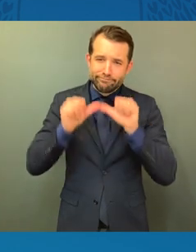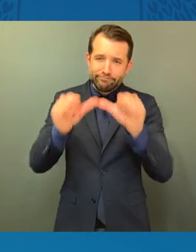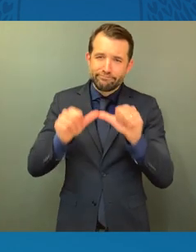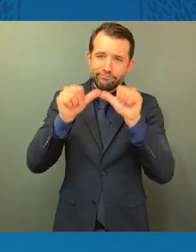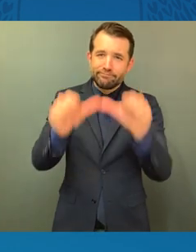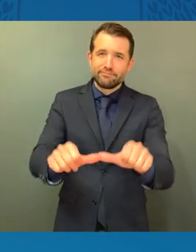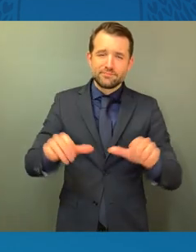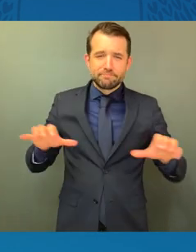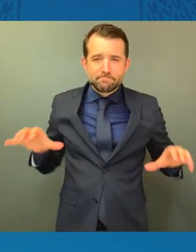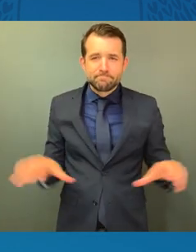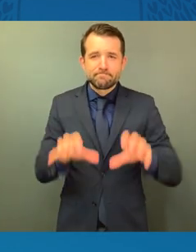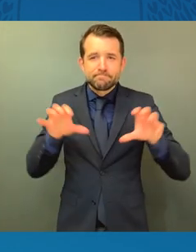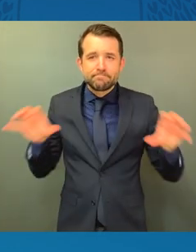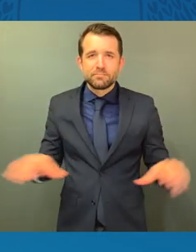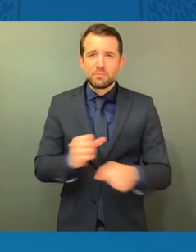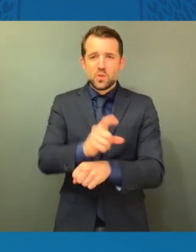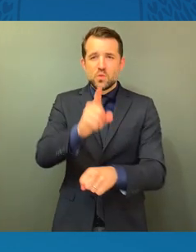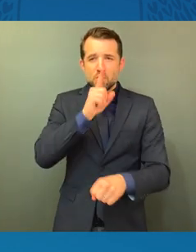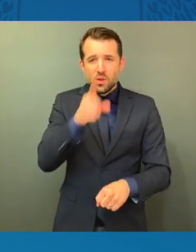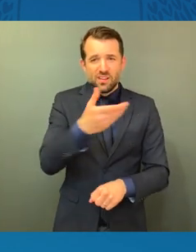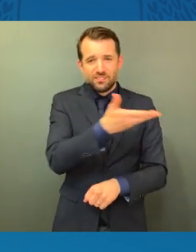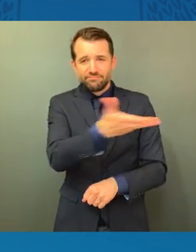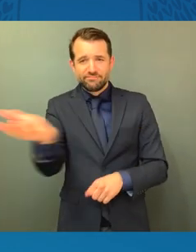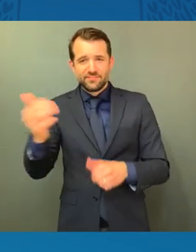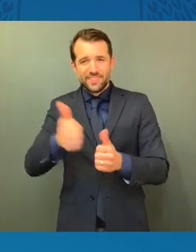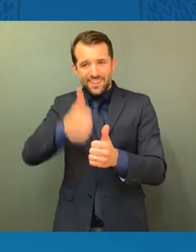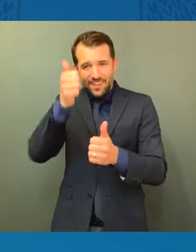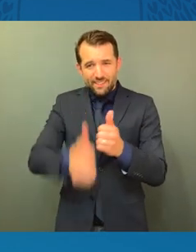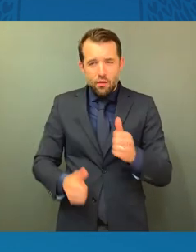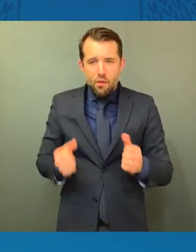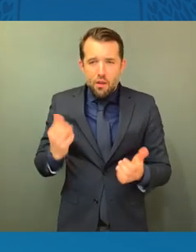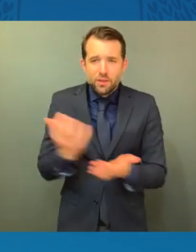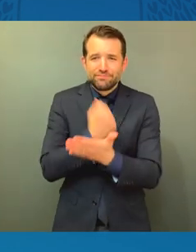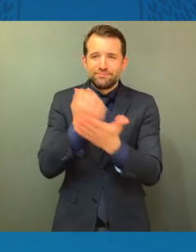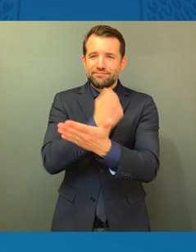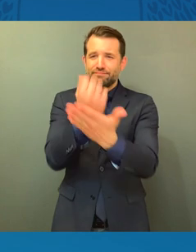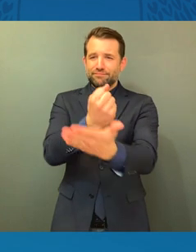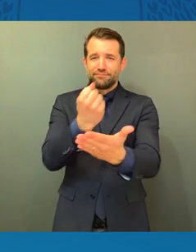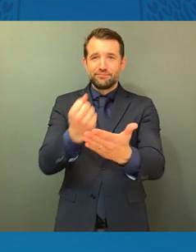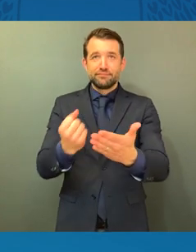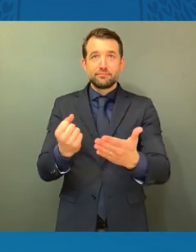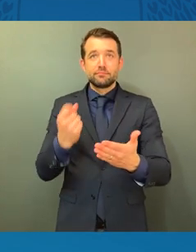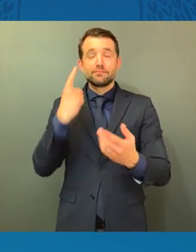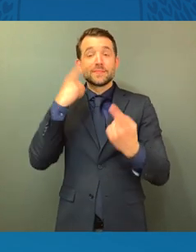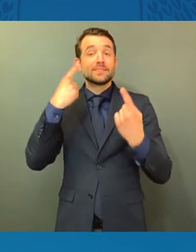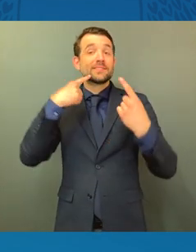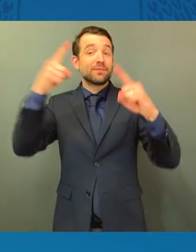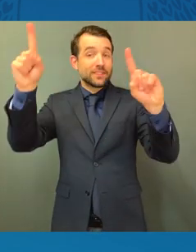every opportunity to not only succeed, but to thrive.